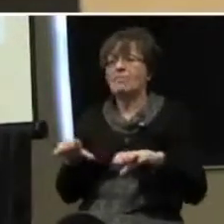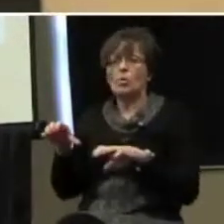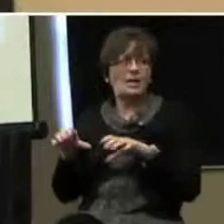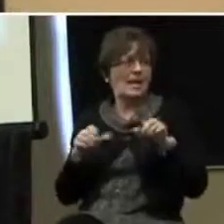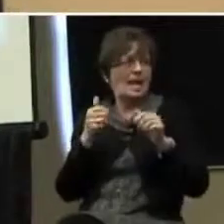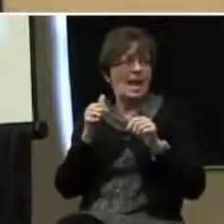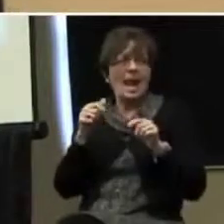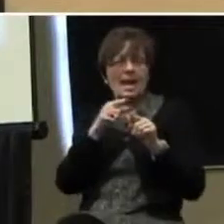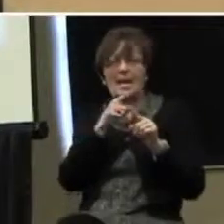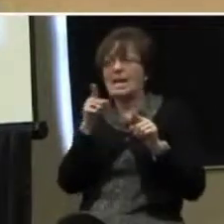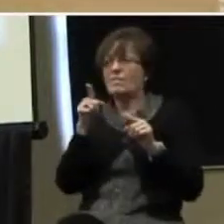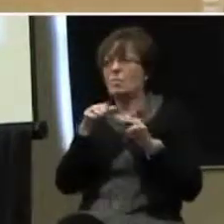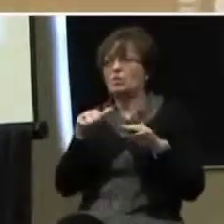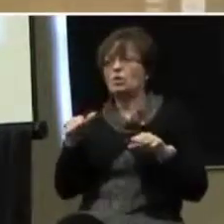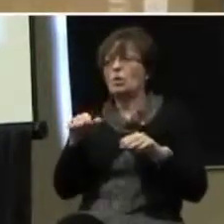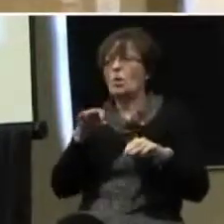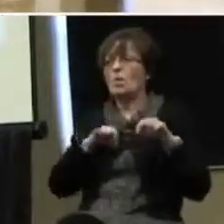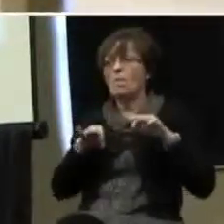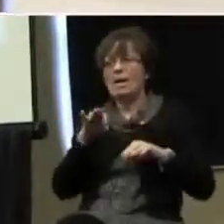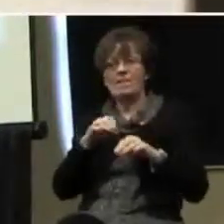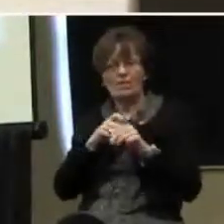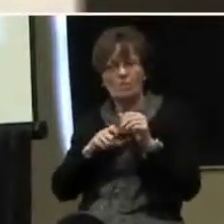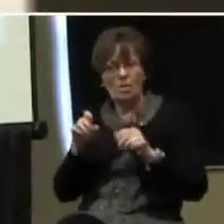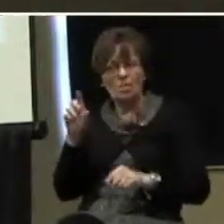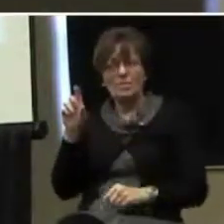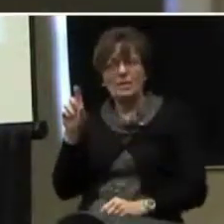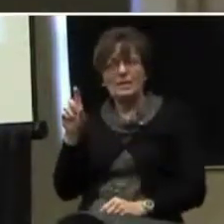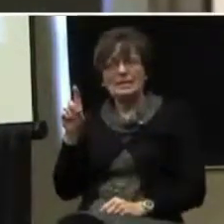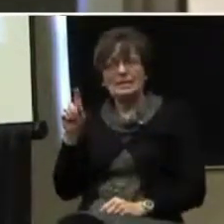Any of these children benefit from any DTI?